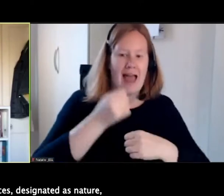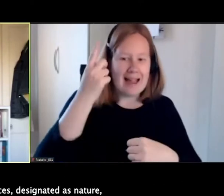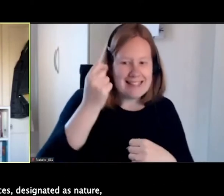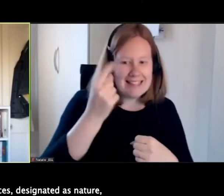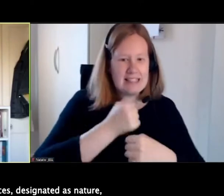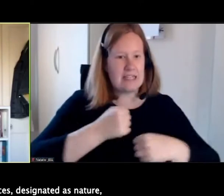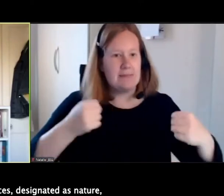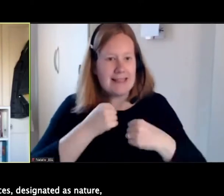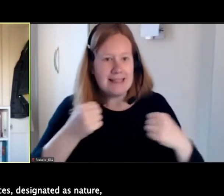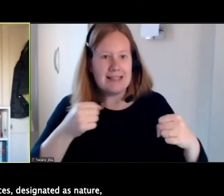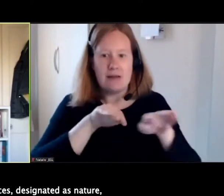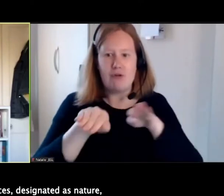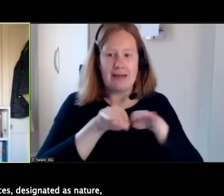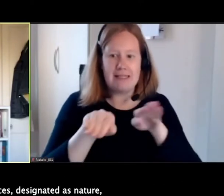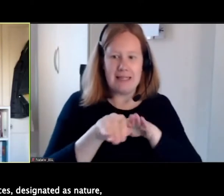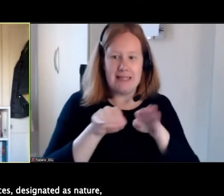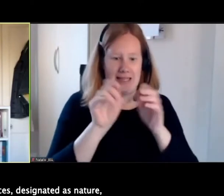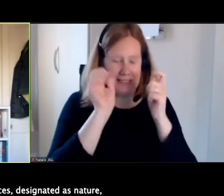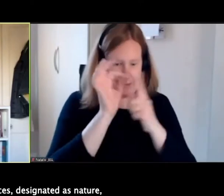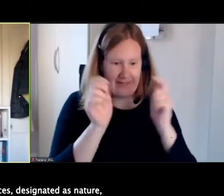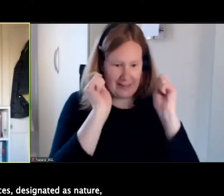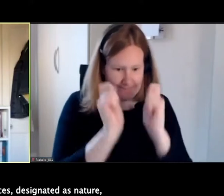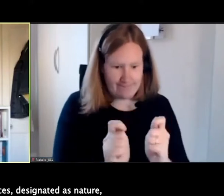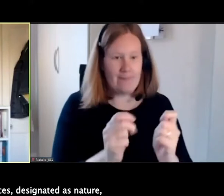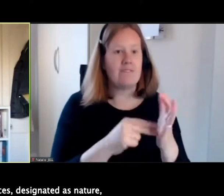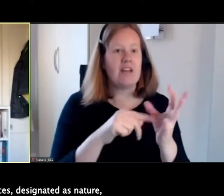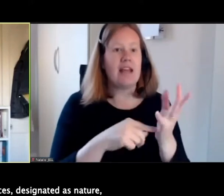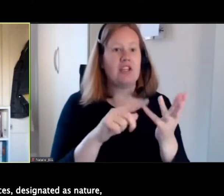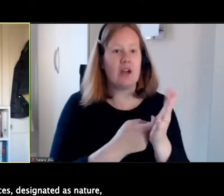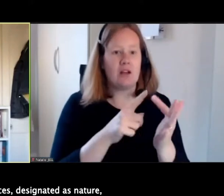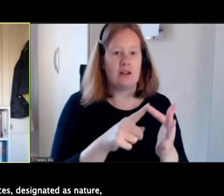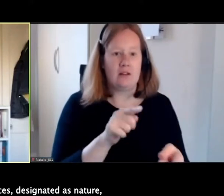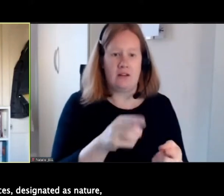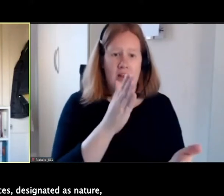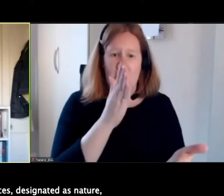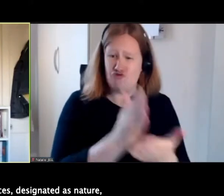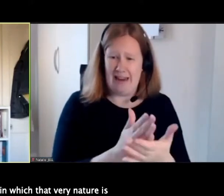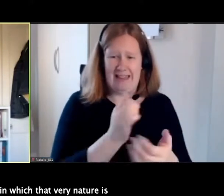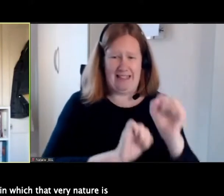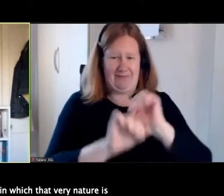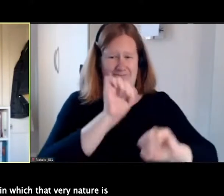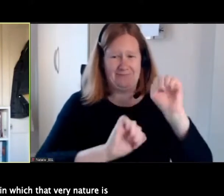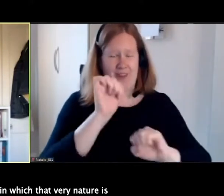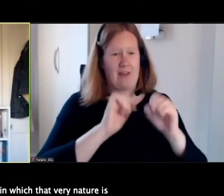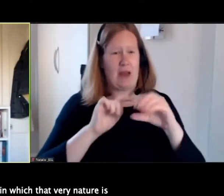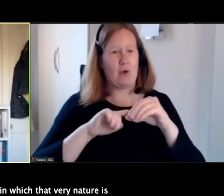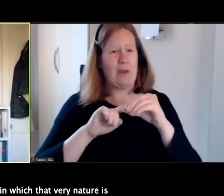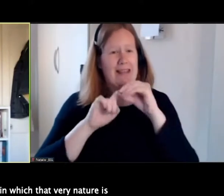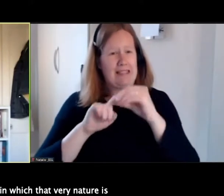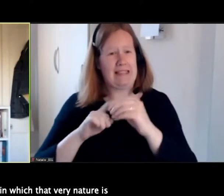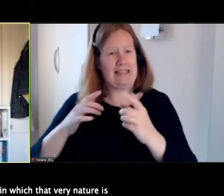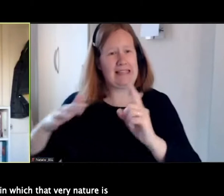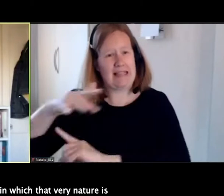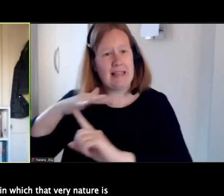practices designated as nature are often so vigorously defended against queers in a society